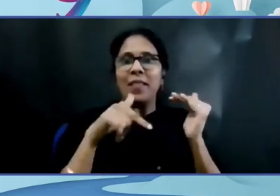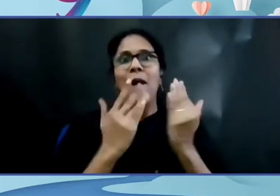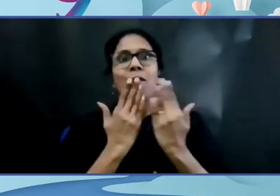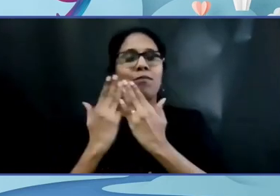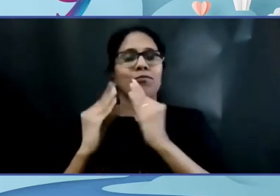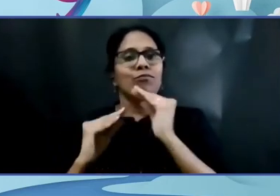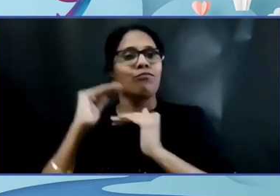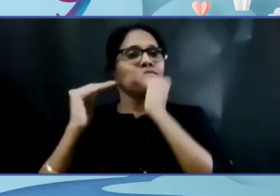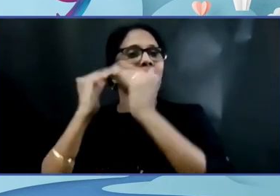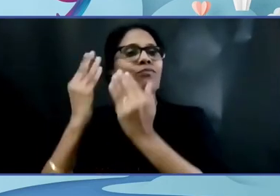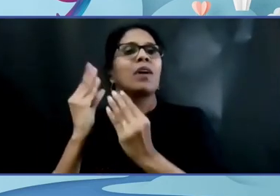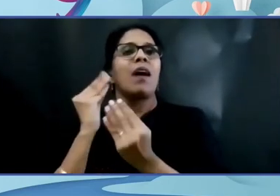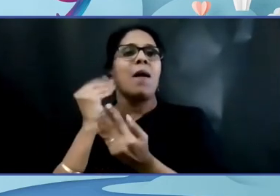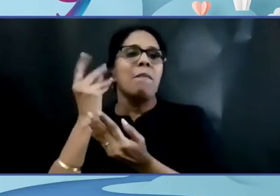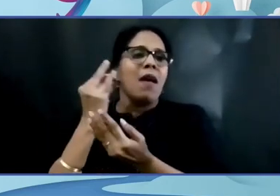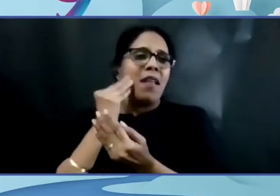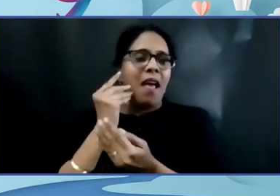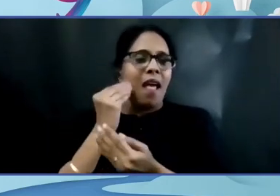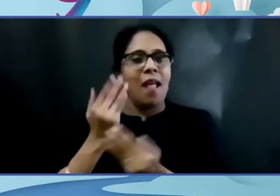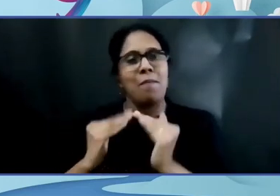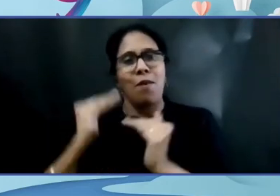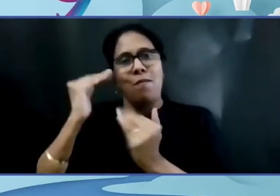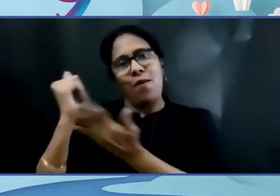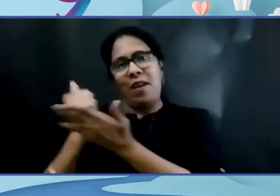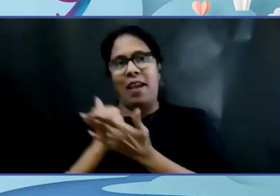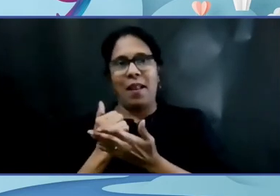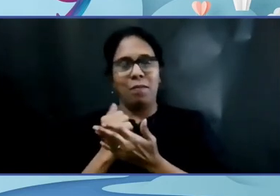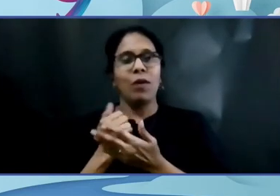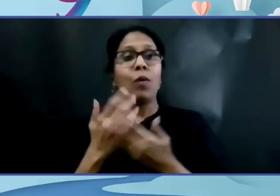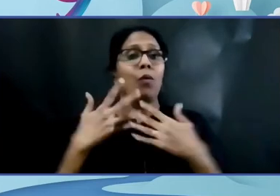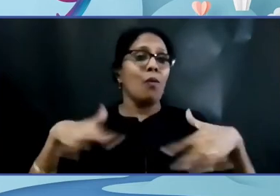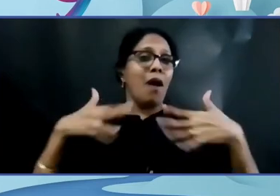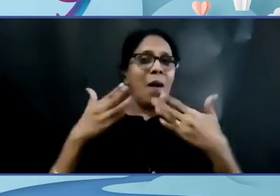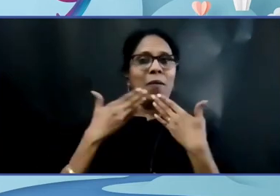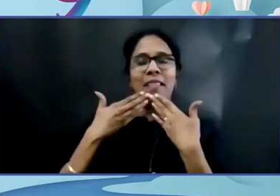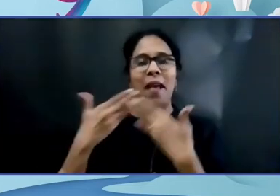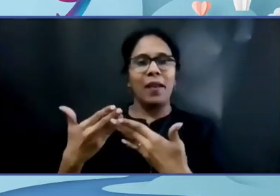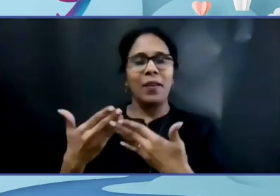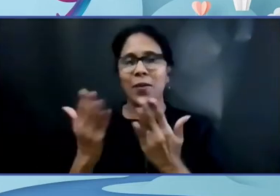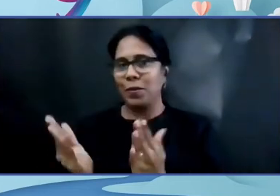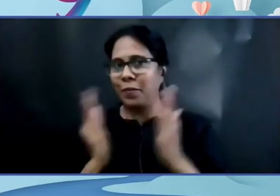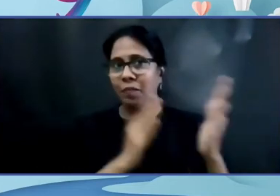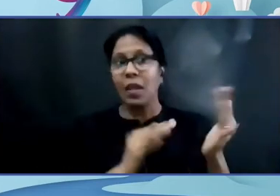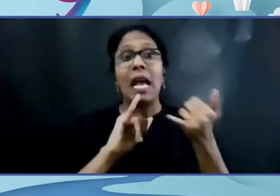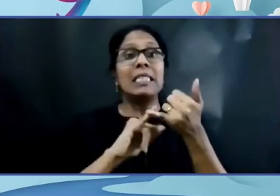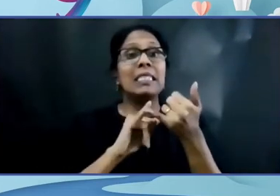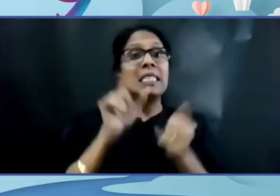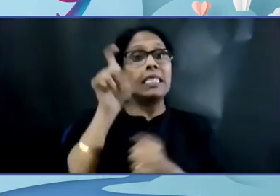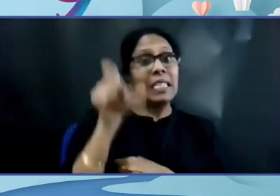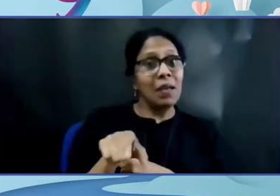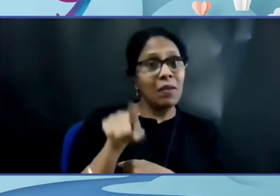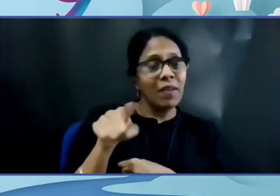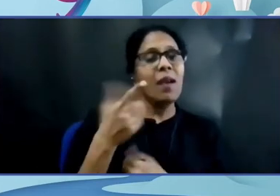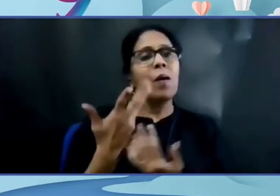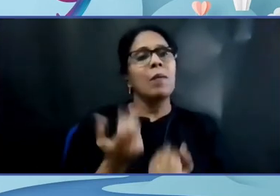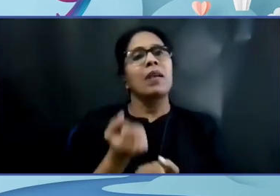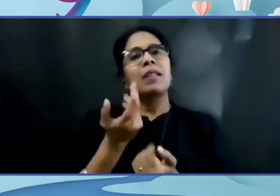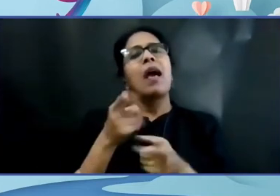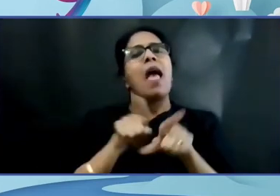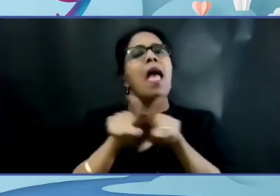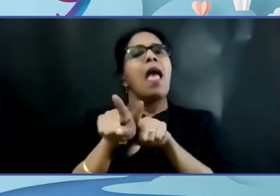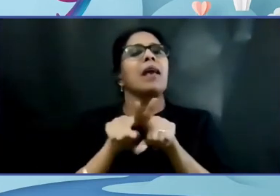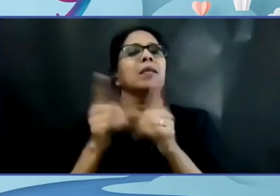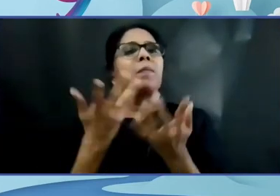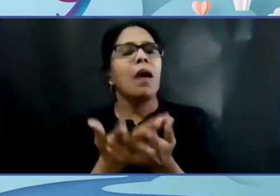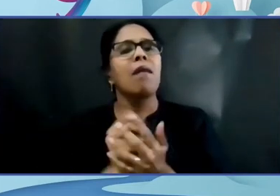That's great. Thank you. So now, Shri Devi, could you give us an example of a sign language? Perhaps teach